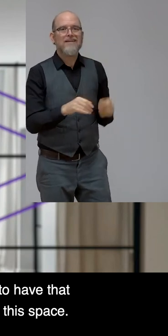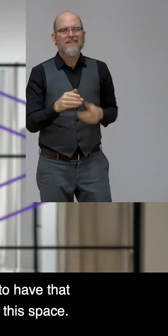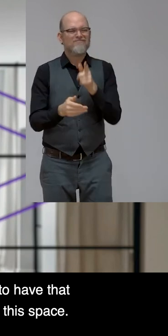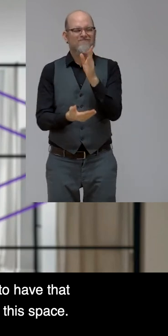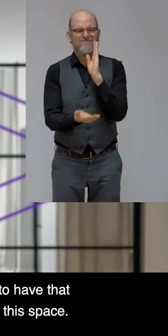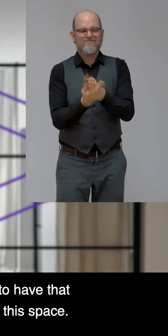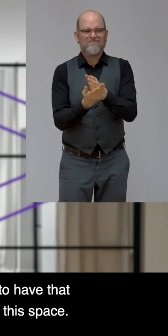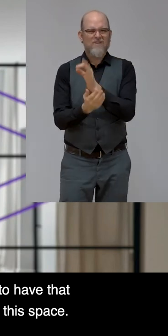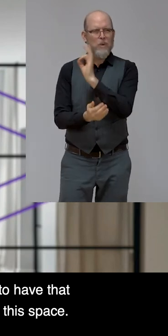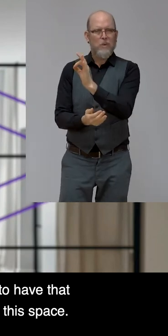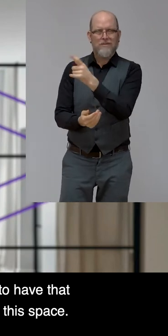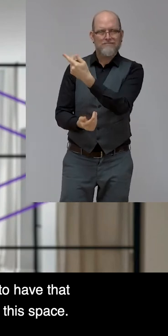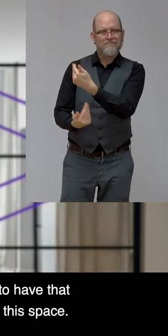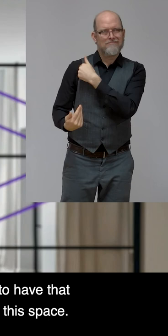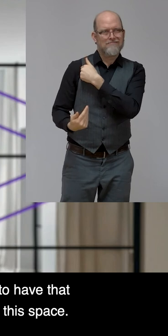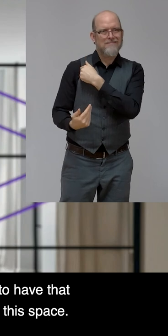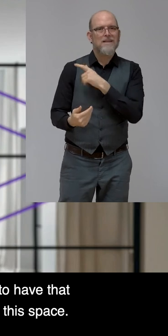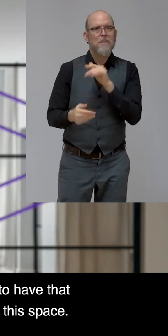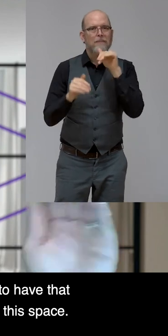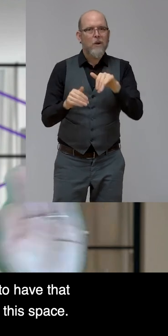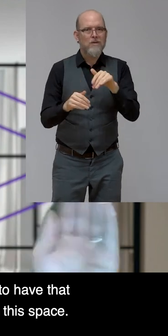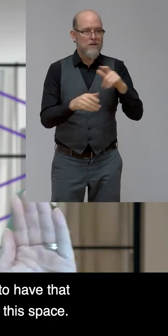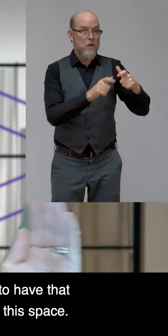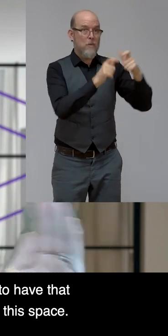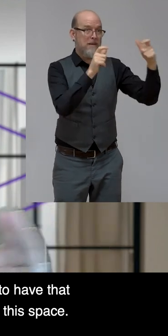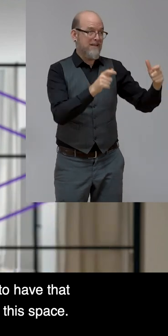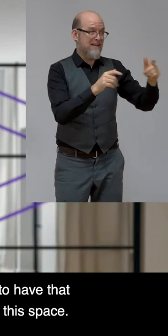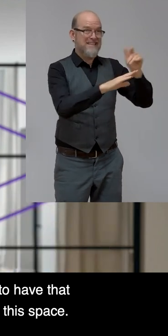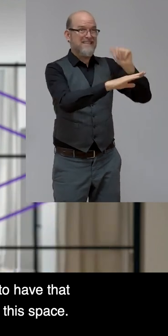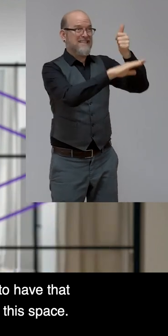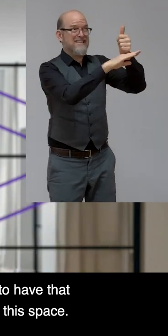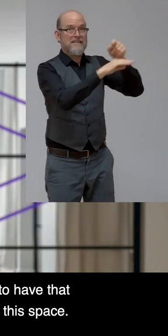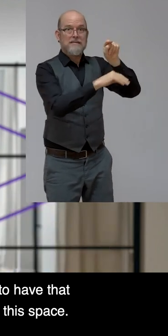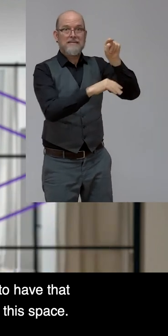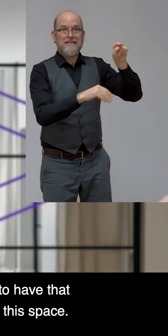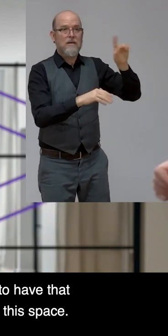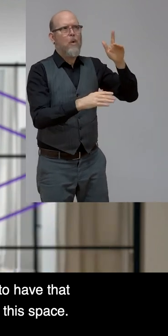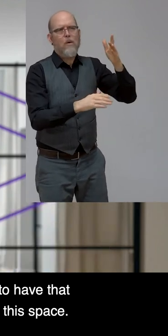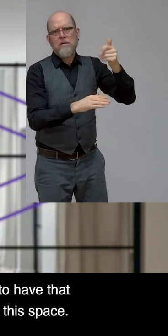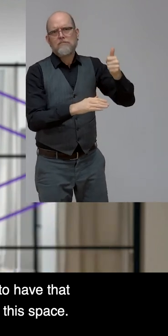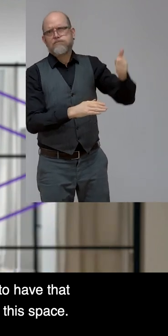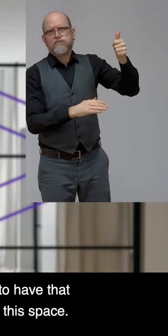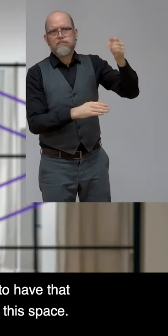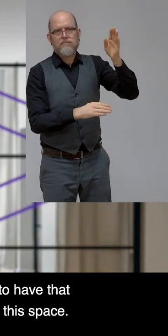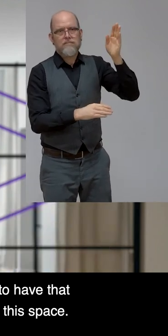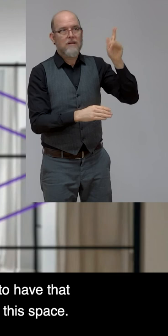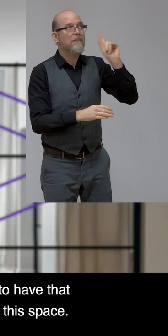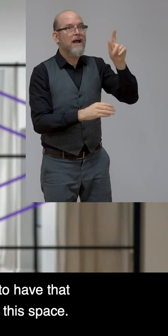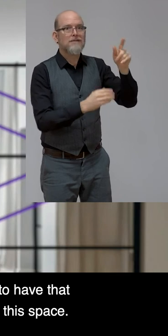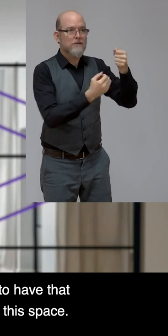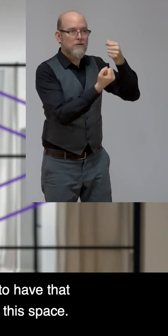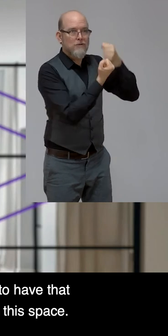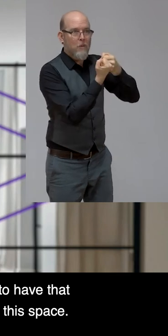the stakeholder that senior top level. Right. Stakeholder support and